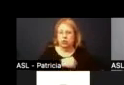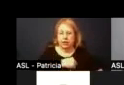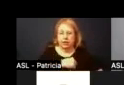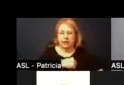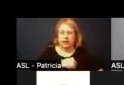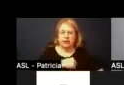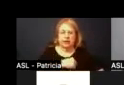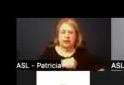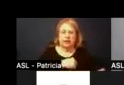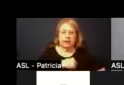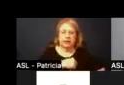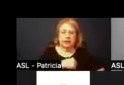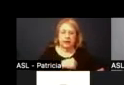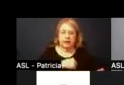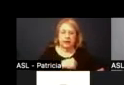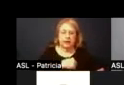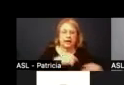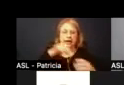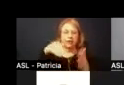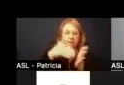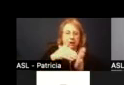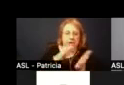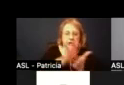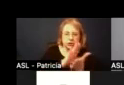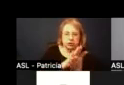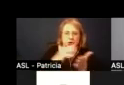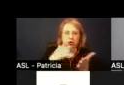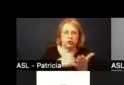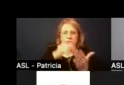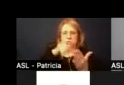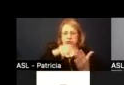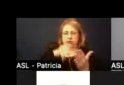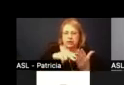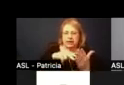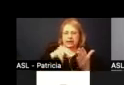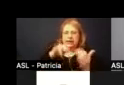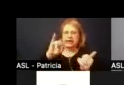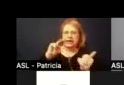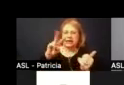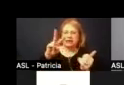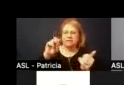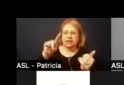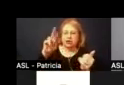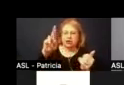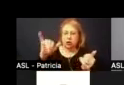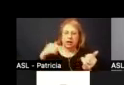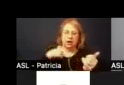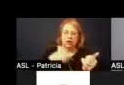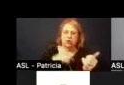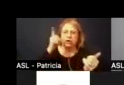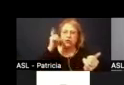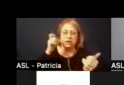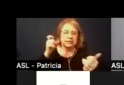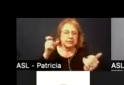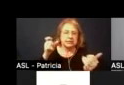uh at the middle school level we use the reading inventory as our literacy assessment and we just closed the window uh